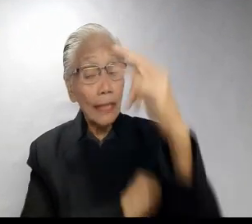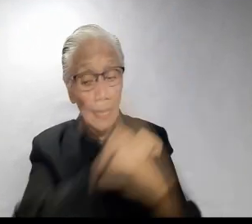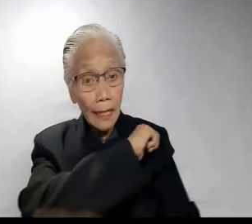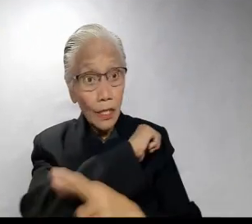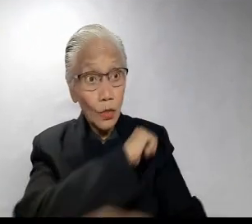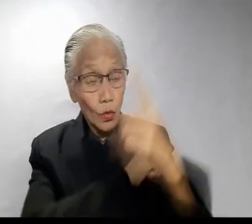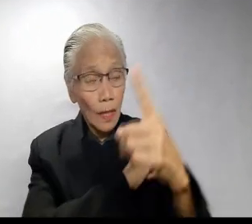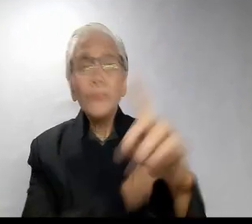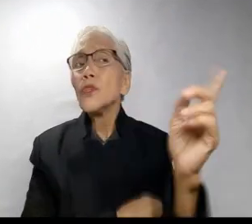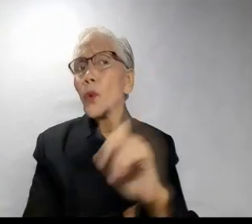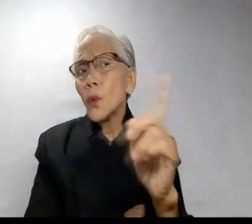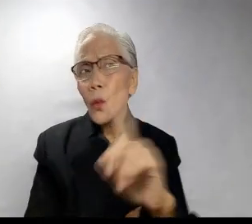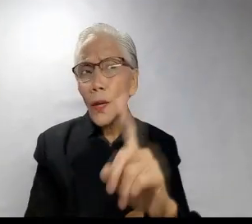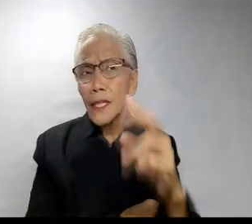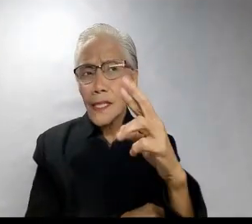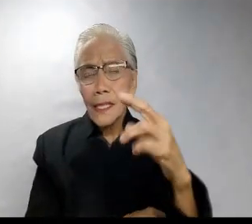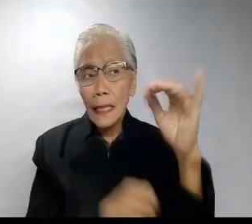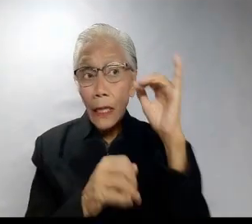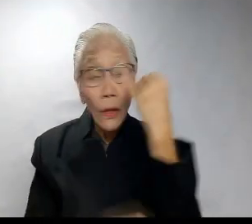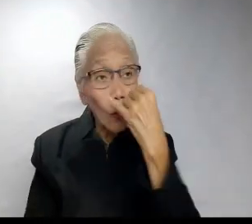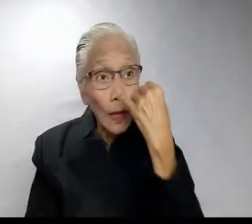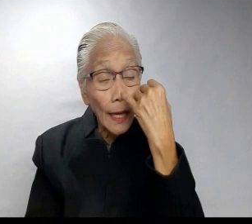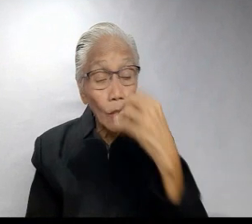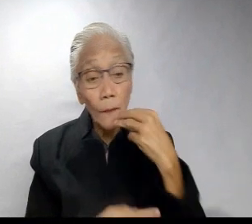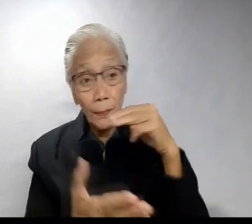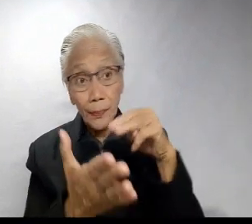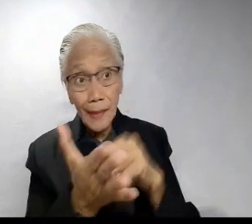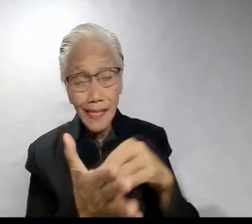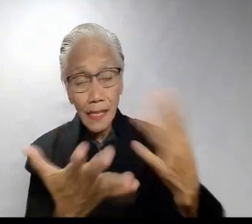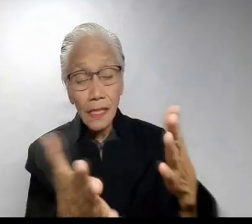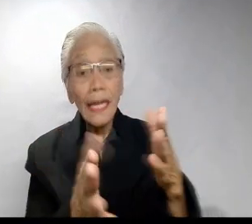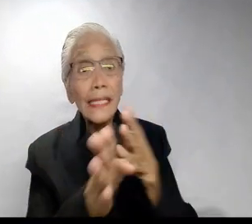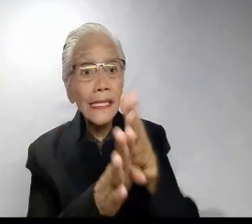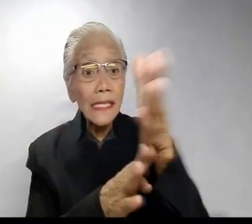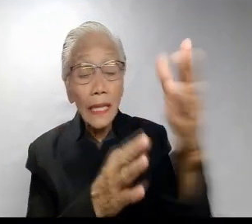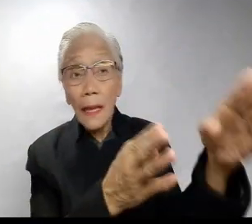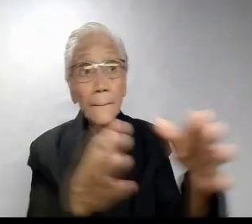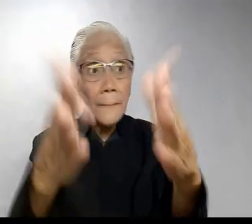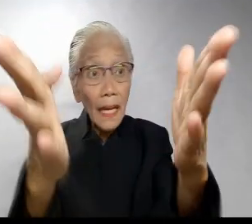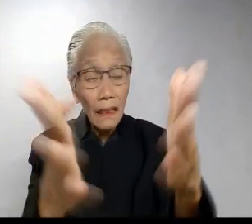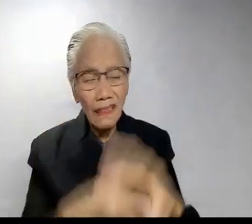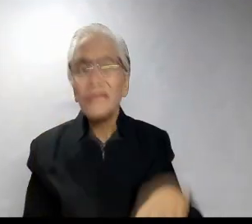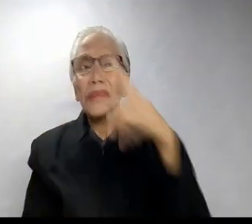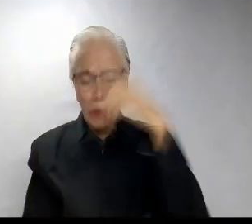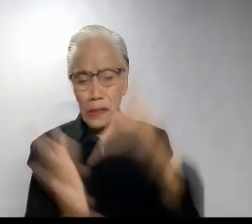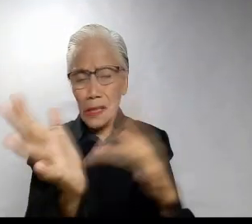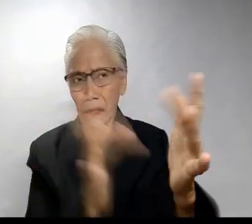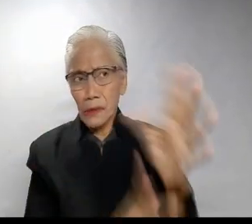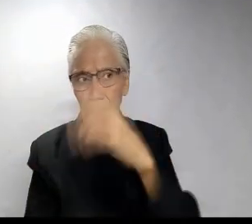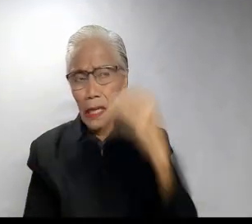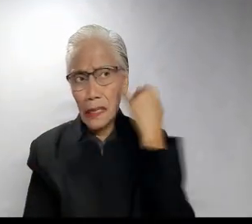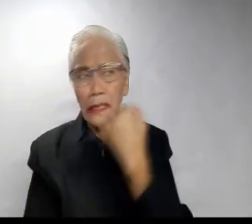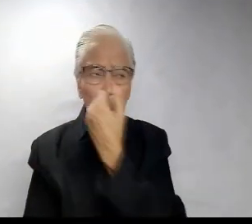Ano daw sa Ilocano ang message ni John the Baptist na straight paths? Magkababayang kasi si